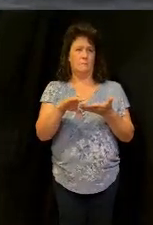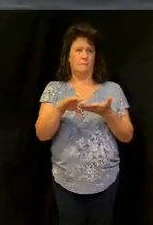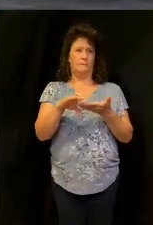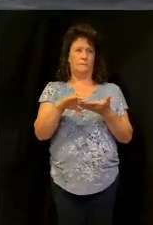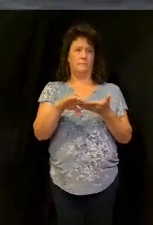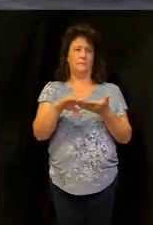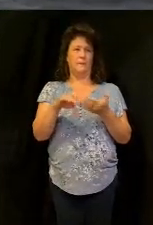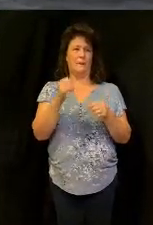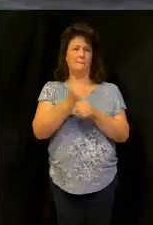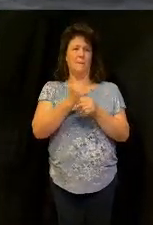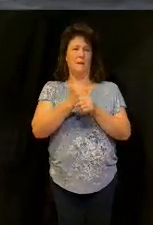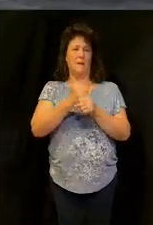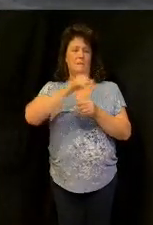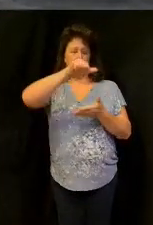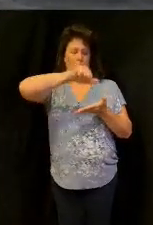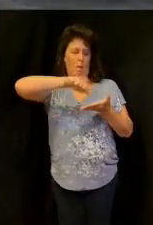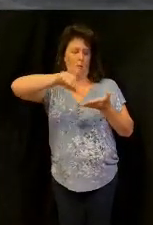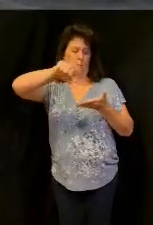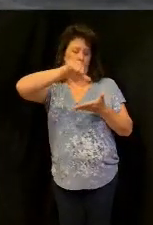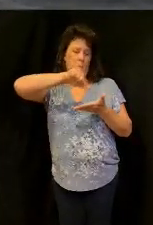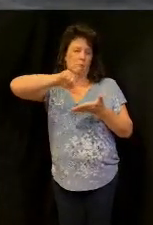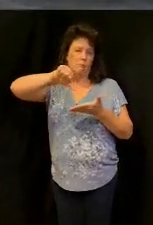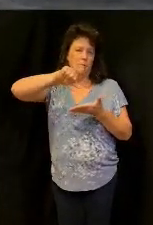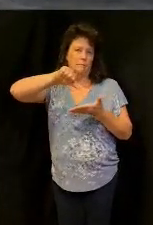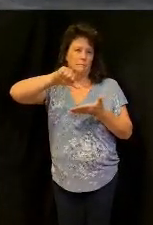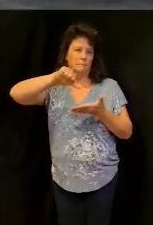put a little topping on that